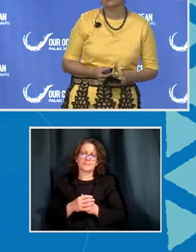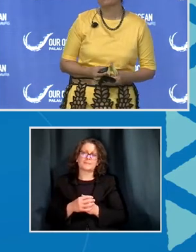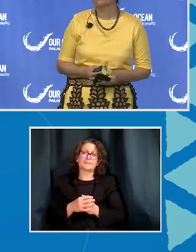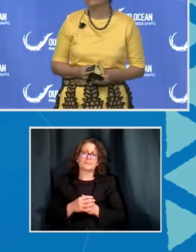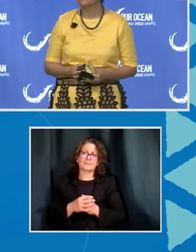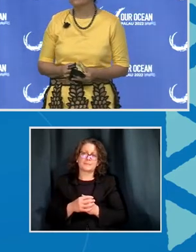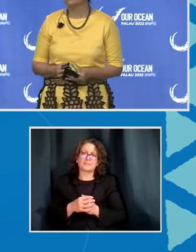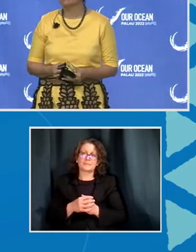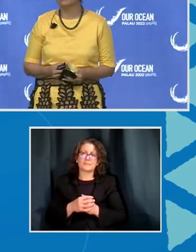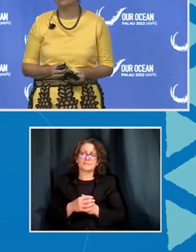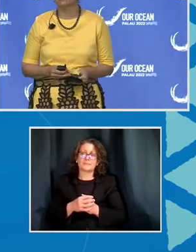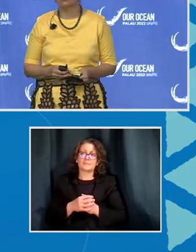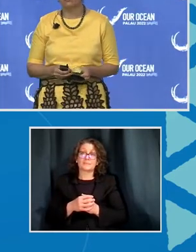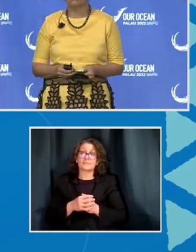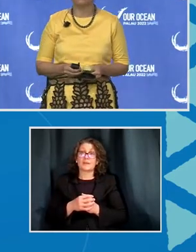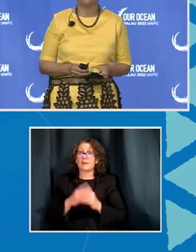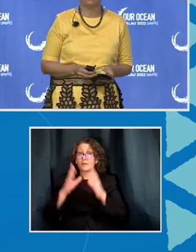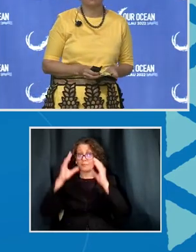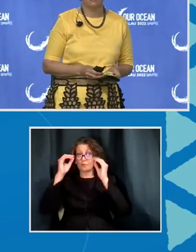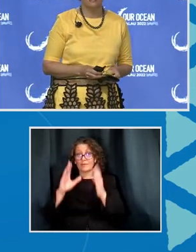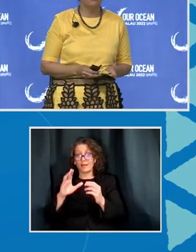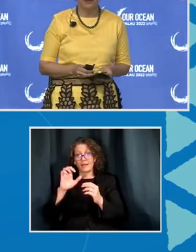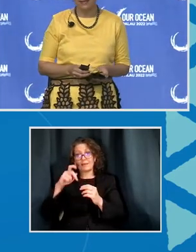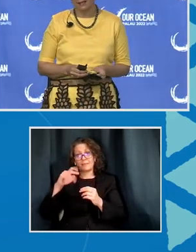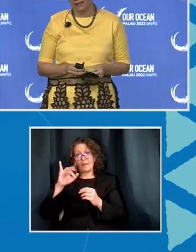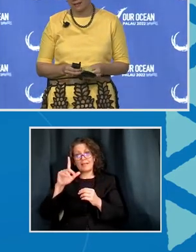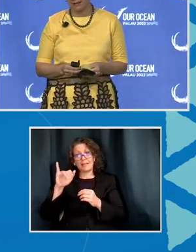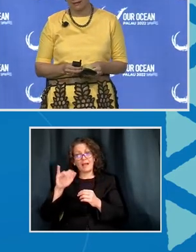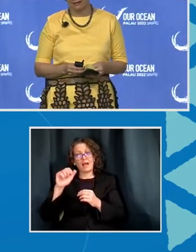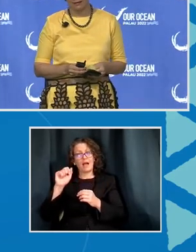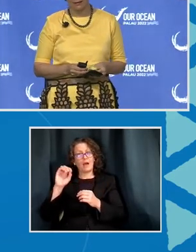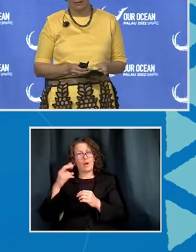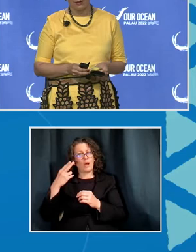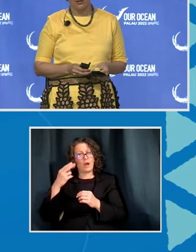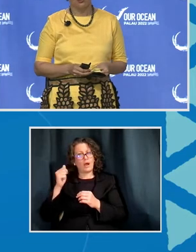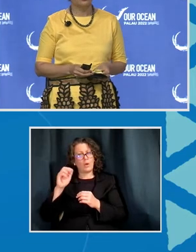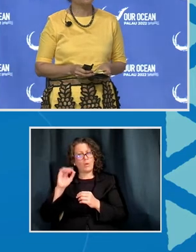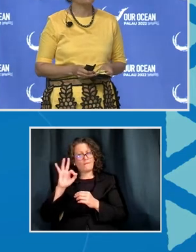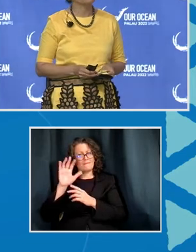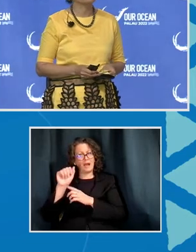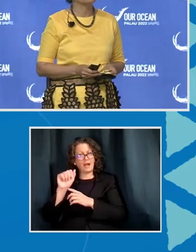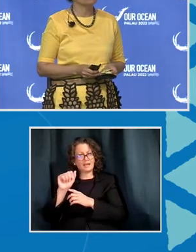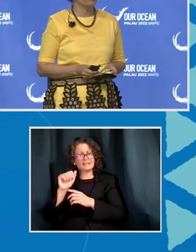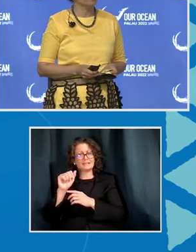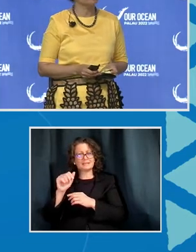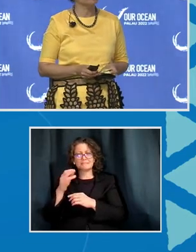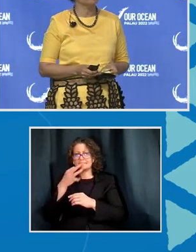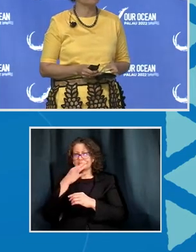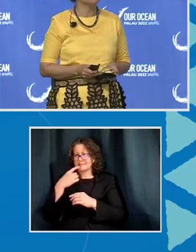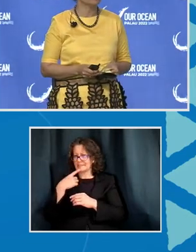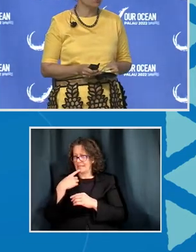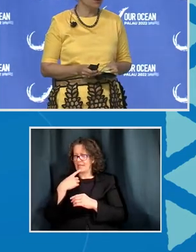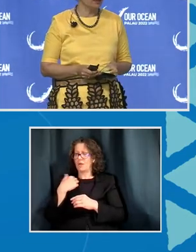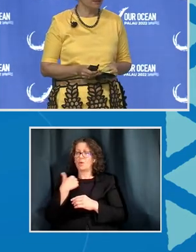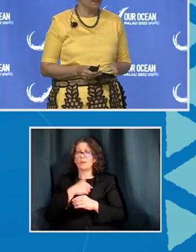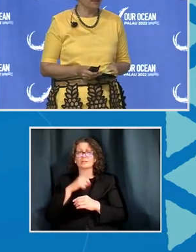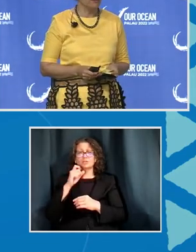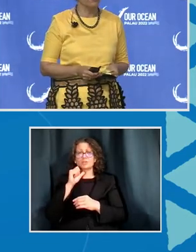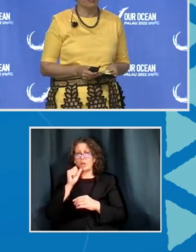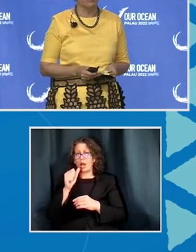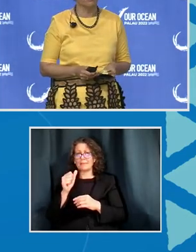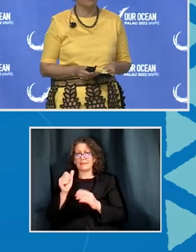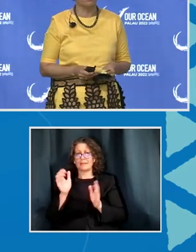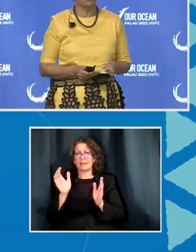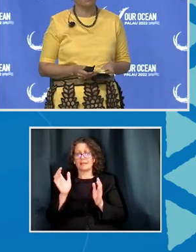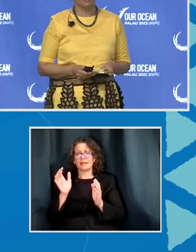As Professor E. Peli Haofa aptly stated, we should not be defined in the smallness